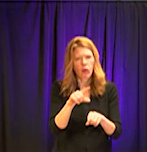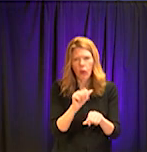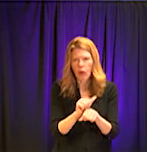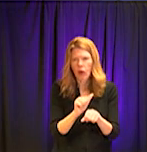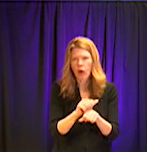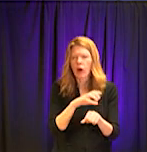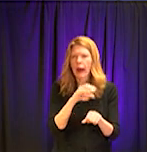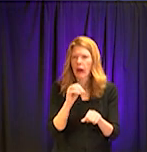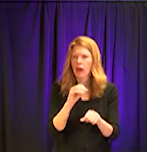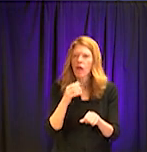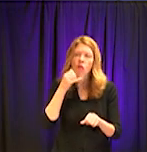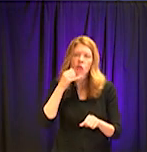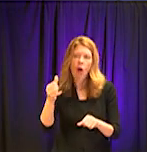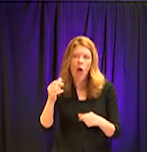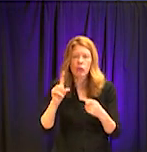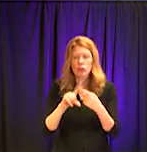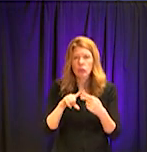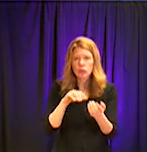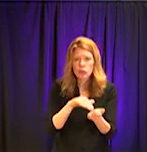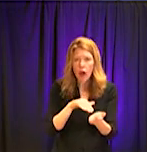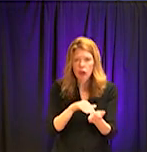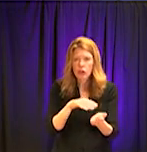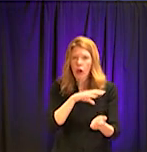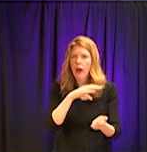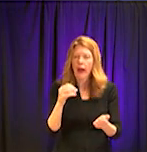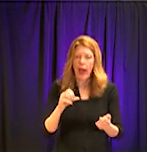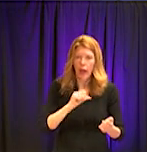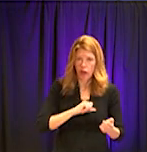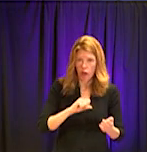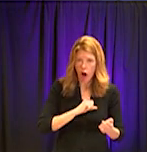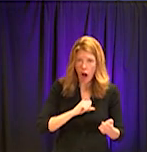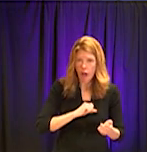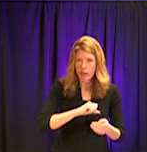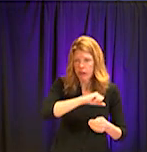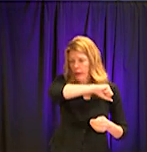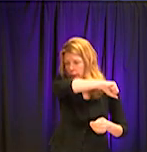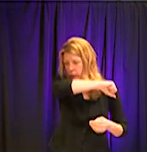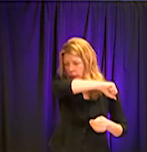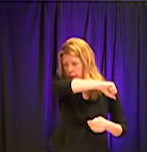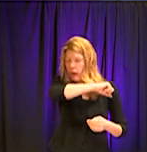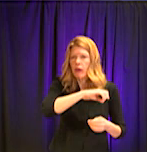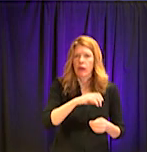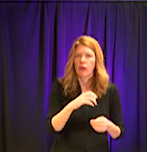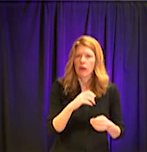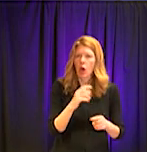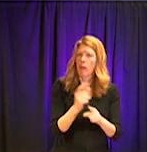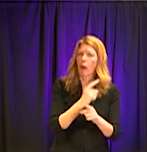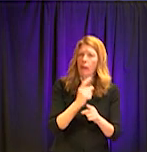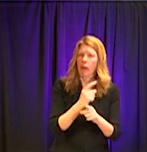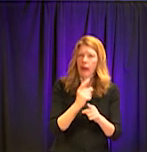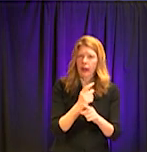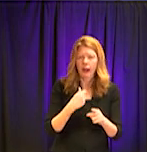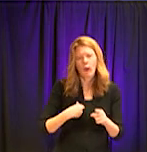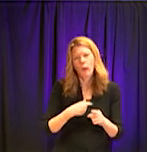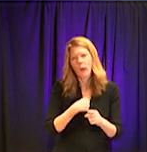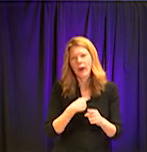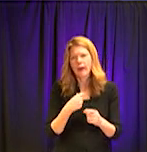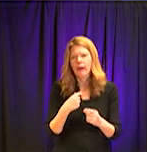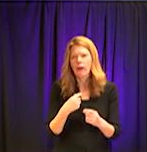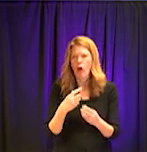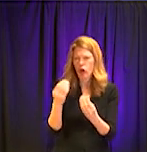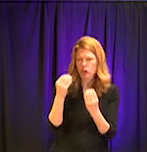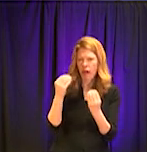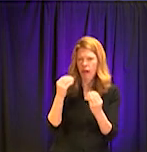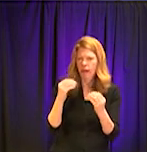do next and coughing into your elbow and doing what you can to stay isolated